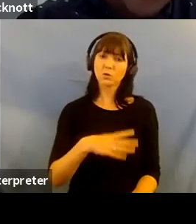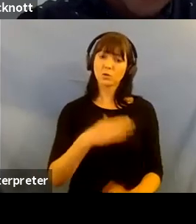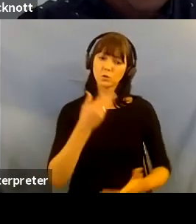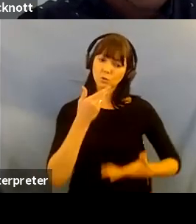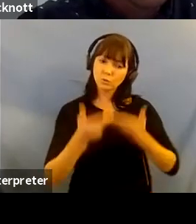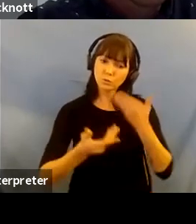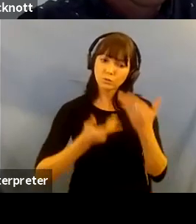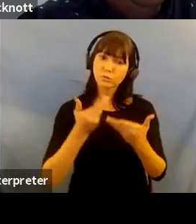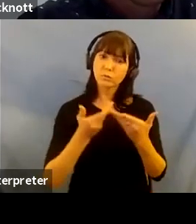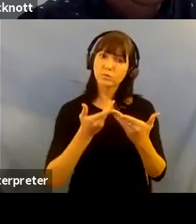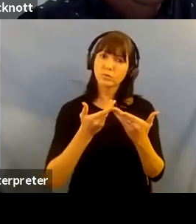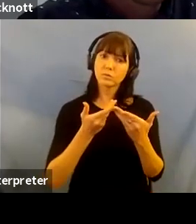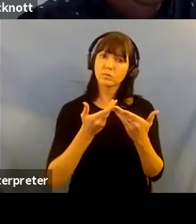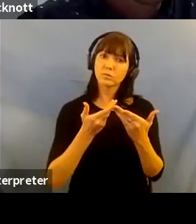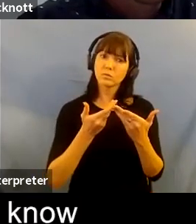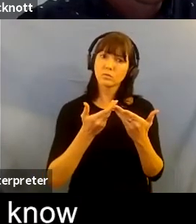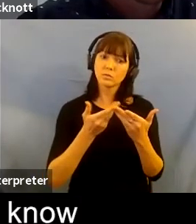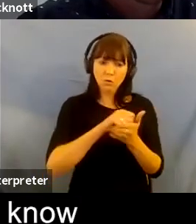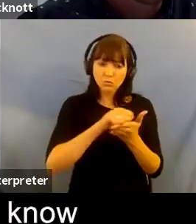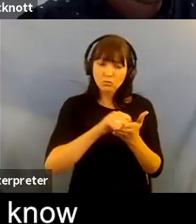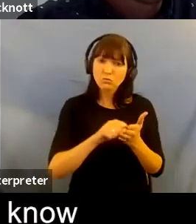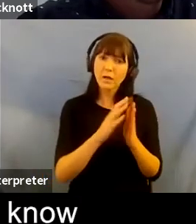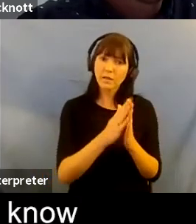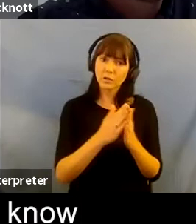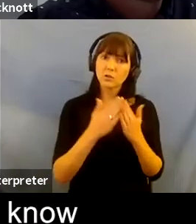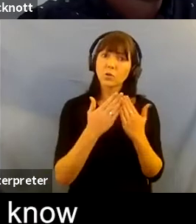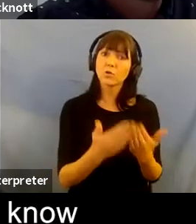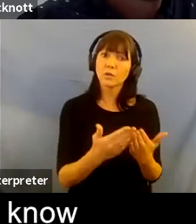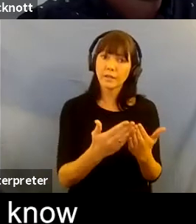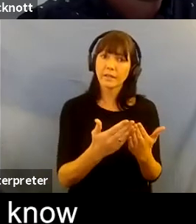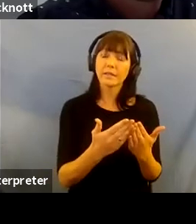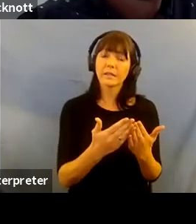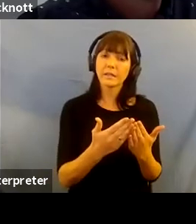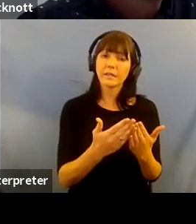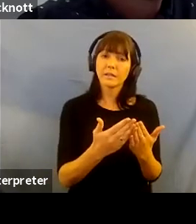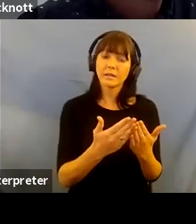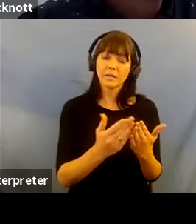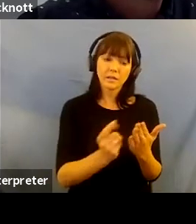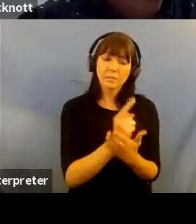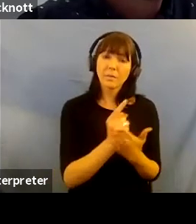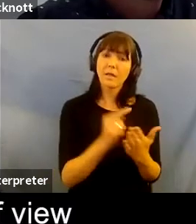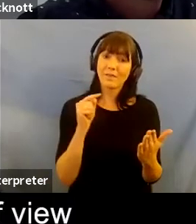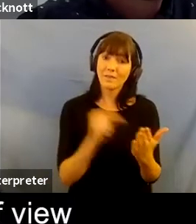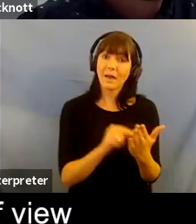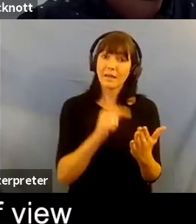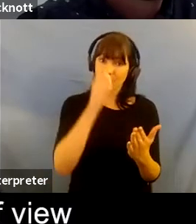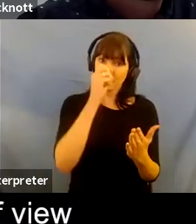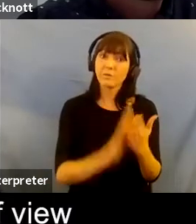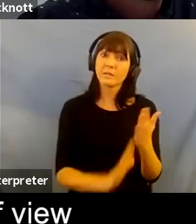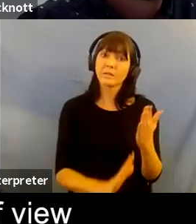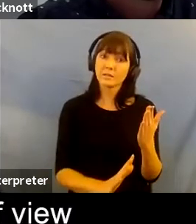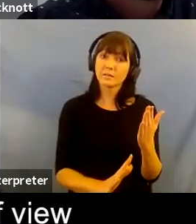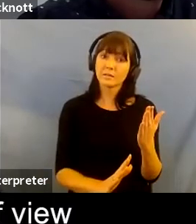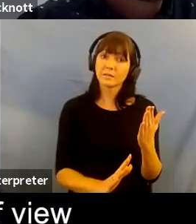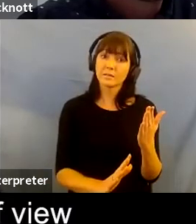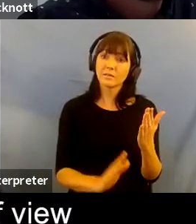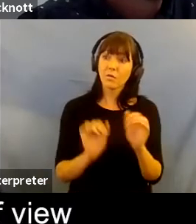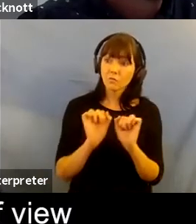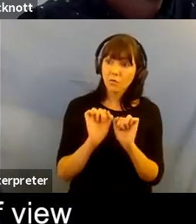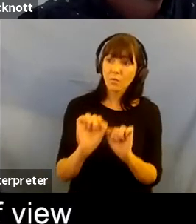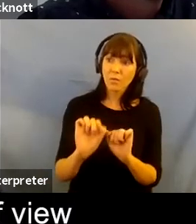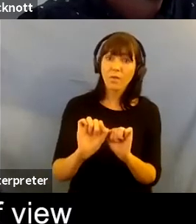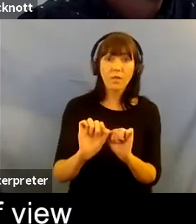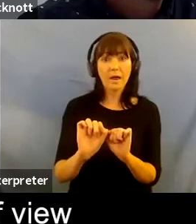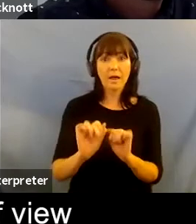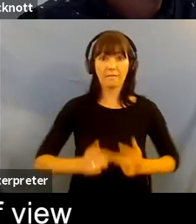that and to ask sorry i don't want to go on because i know everyone else has interesting thoughts but um and also to see it from the point of view of the person who